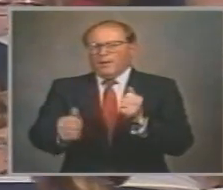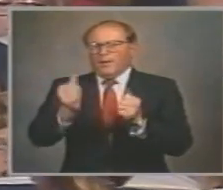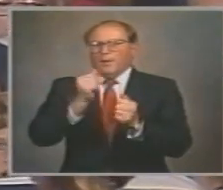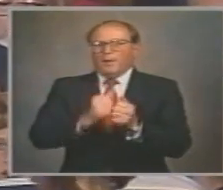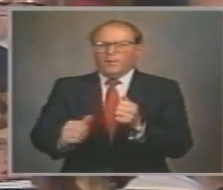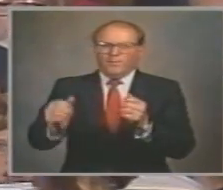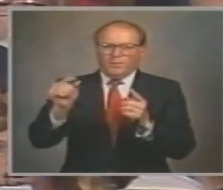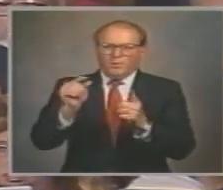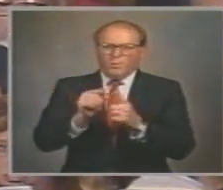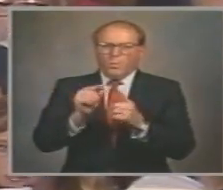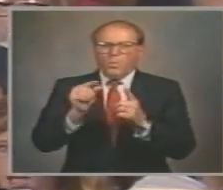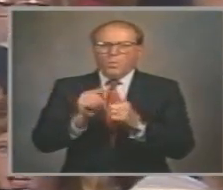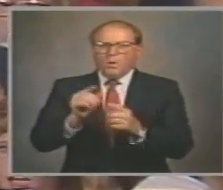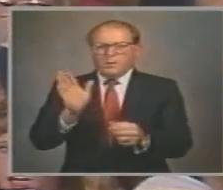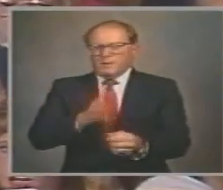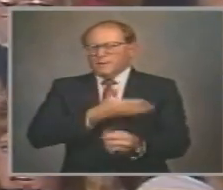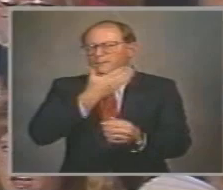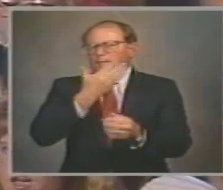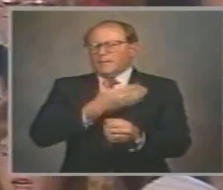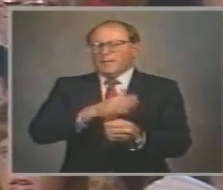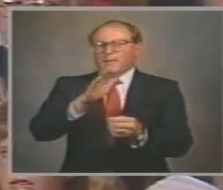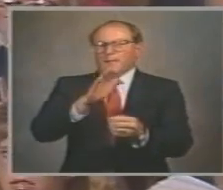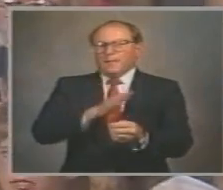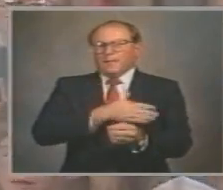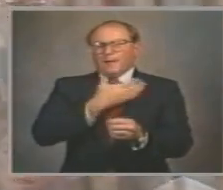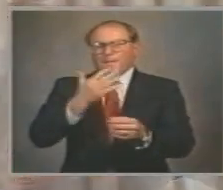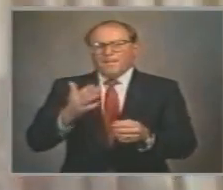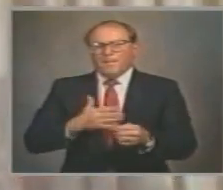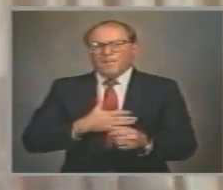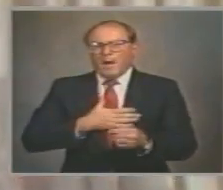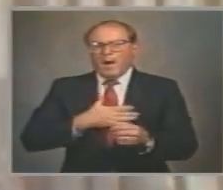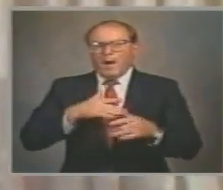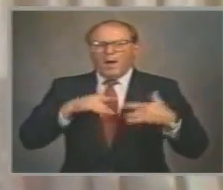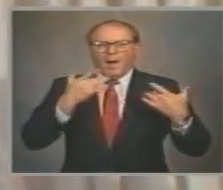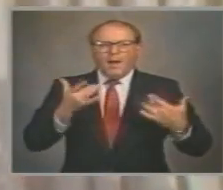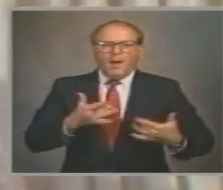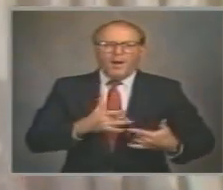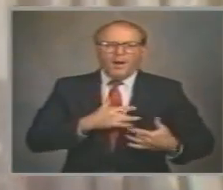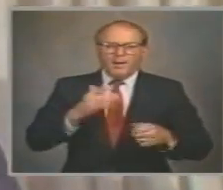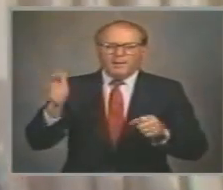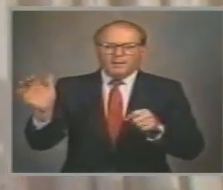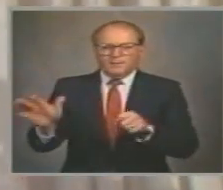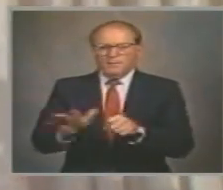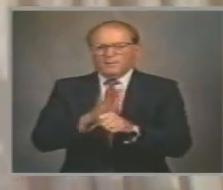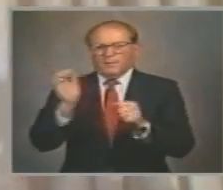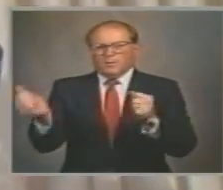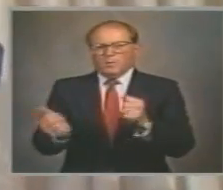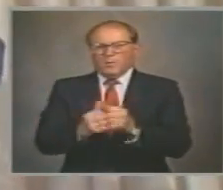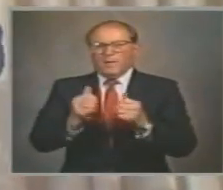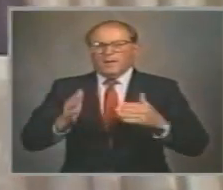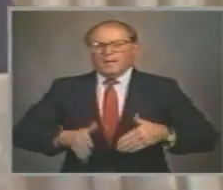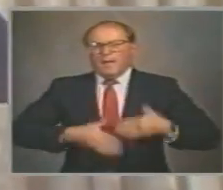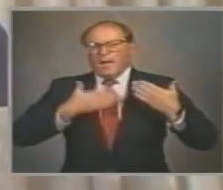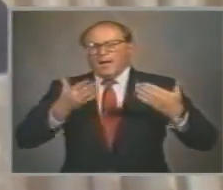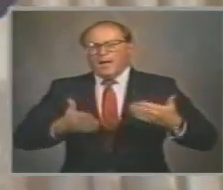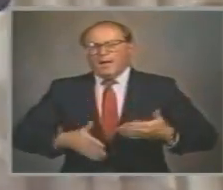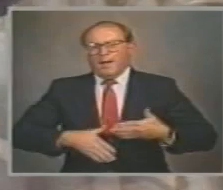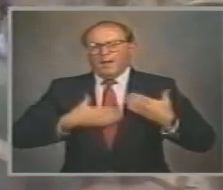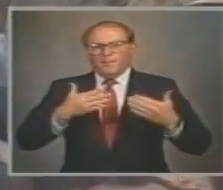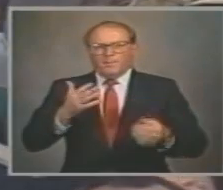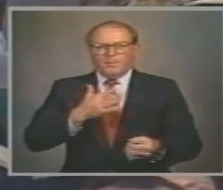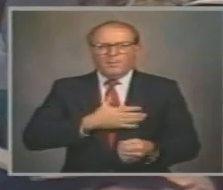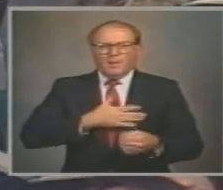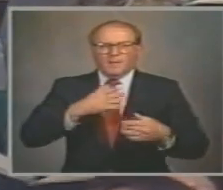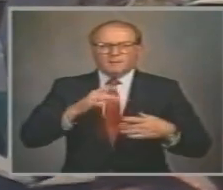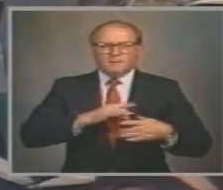every mount you raise My heart is filled with fracture